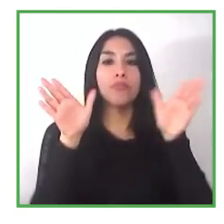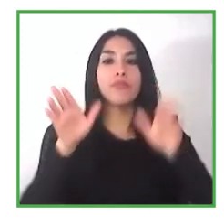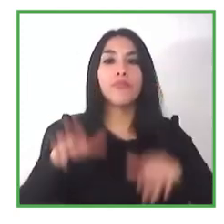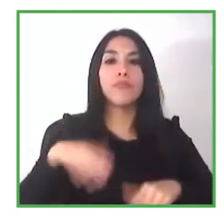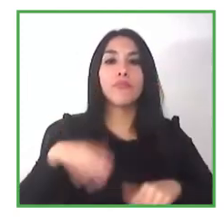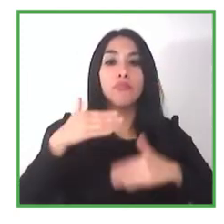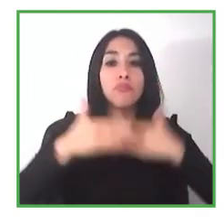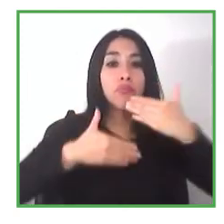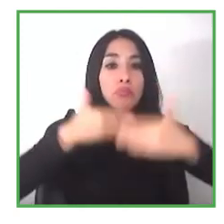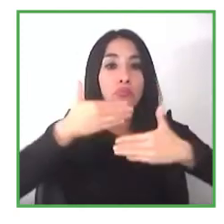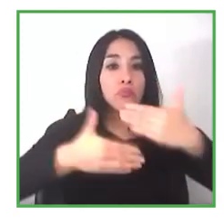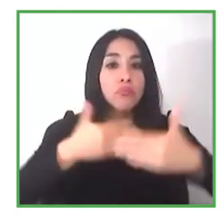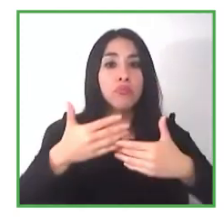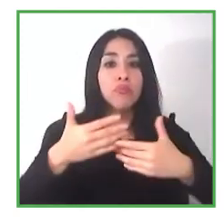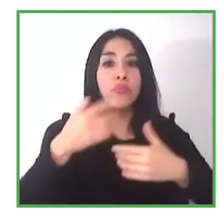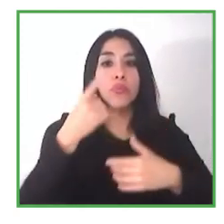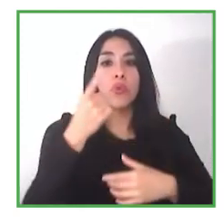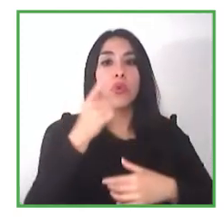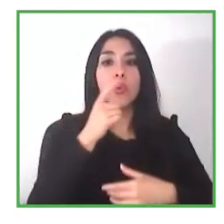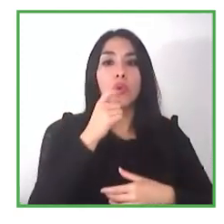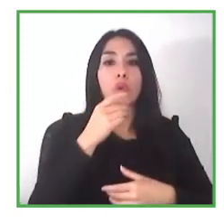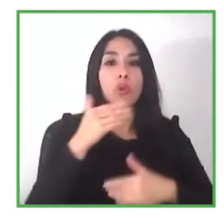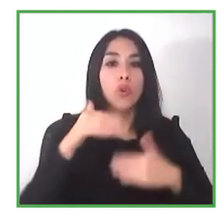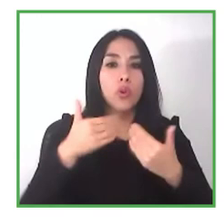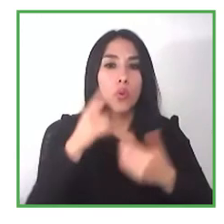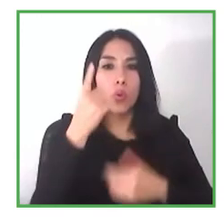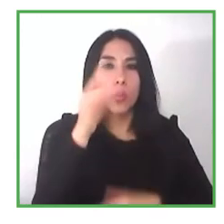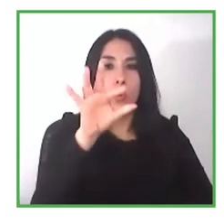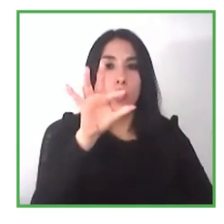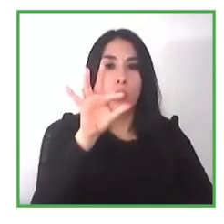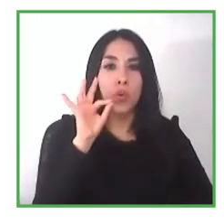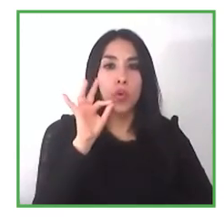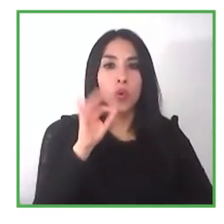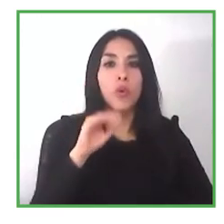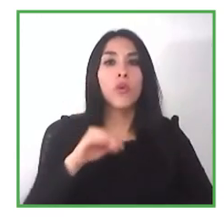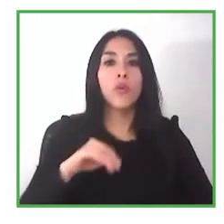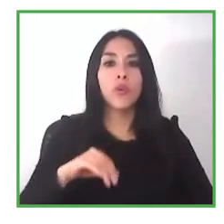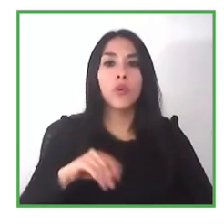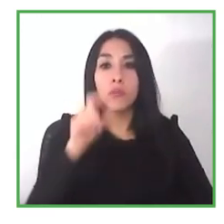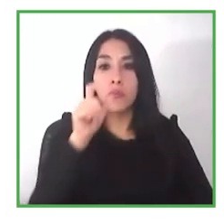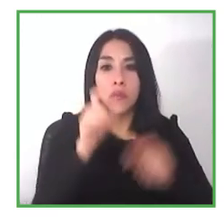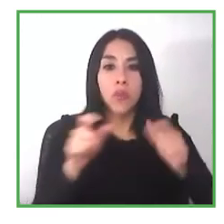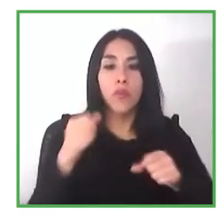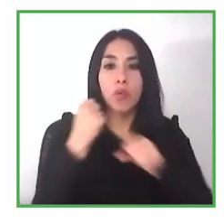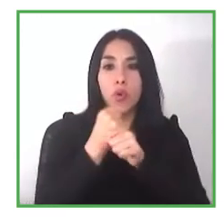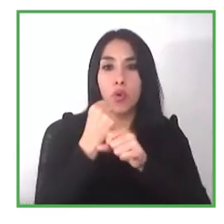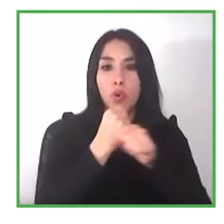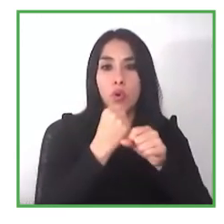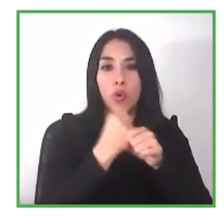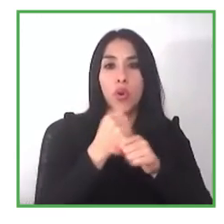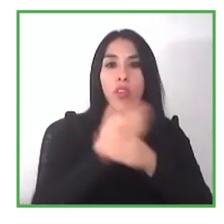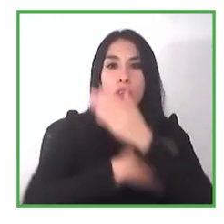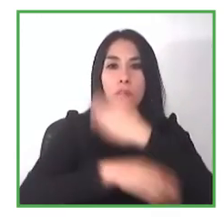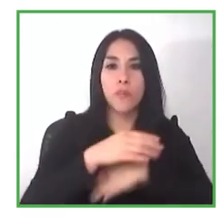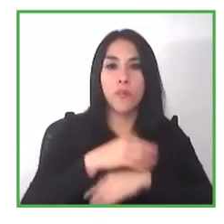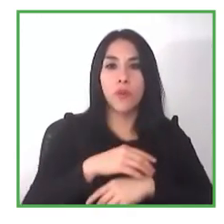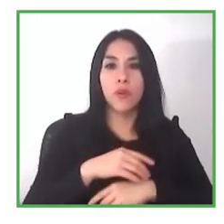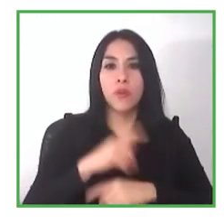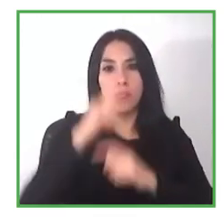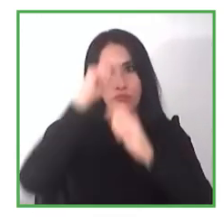the added value that including collaborators with disabilities has